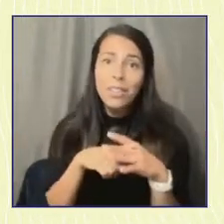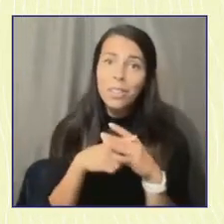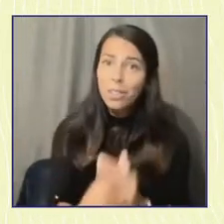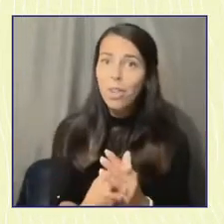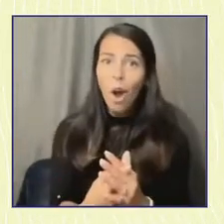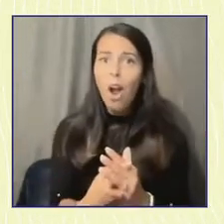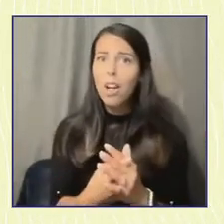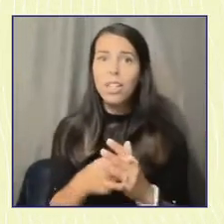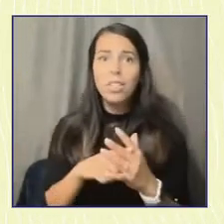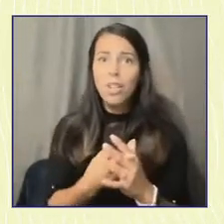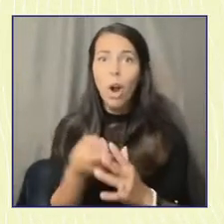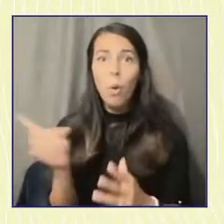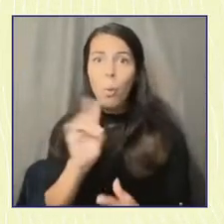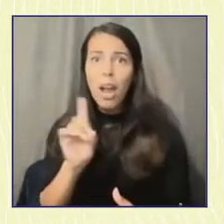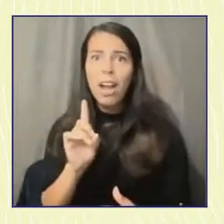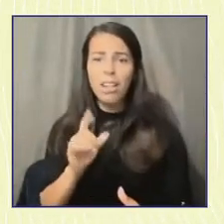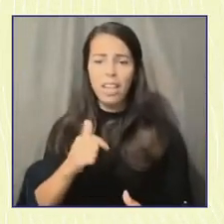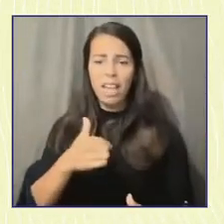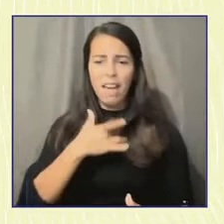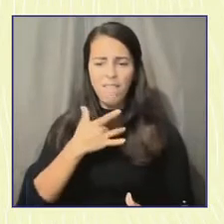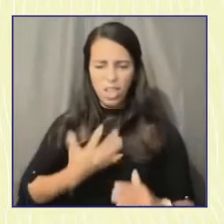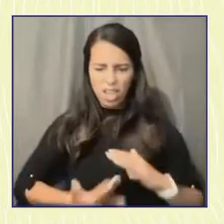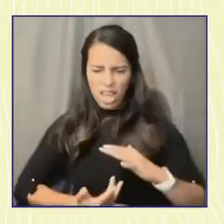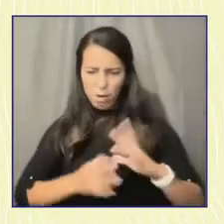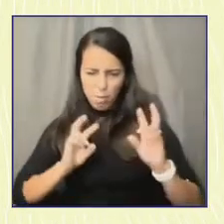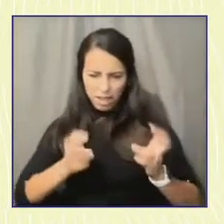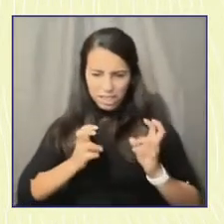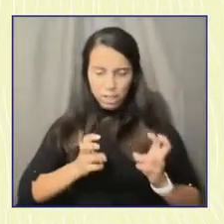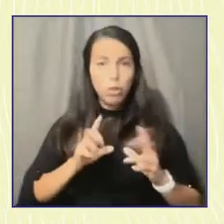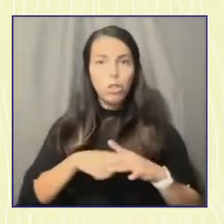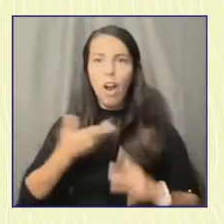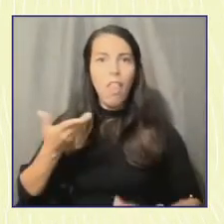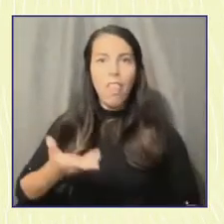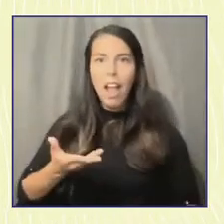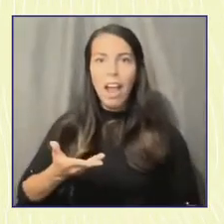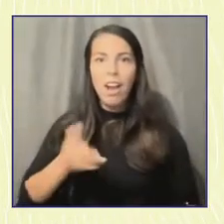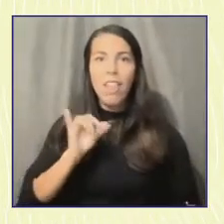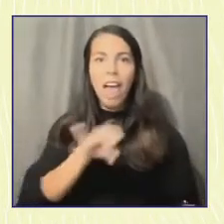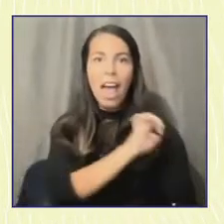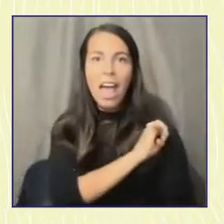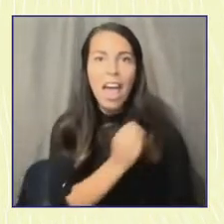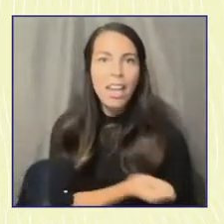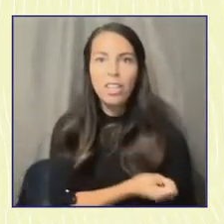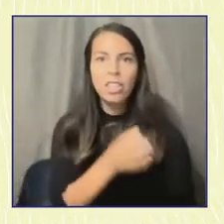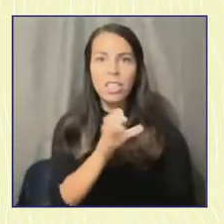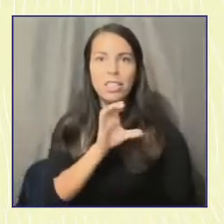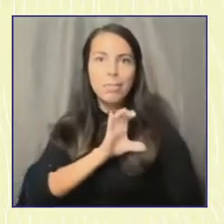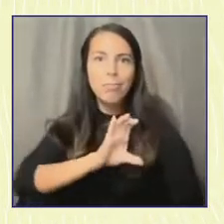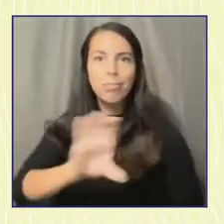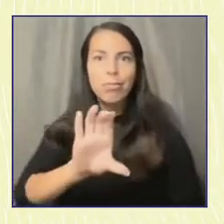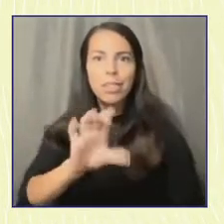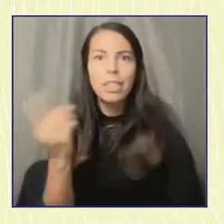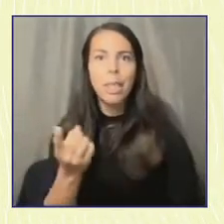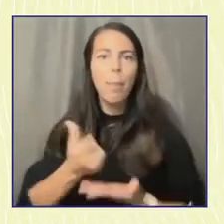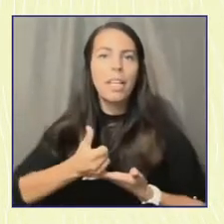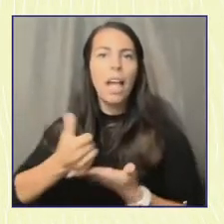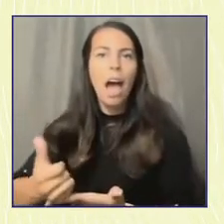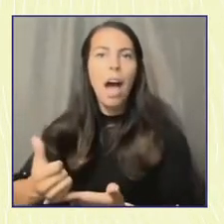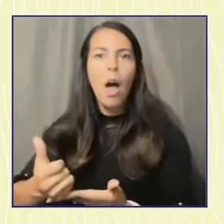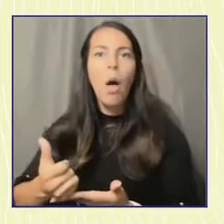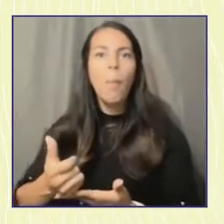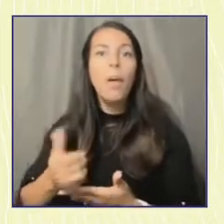about, right, because if you're angry about something, you should push that kind of energy towards something productive, which is getting involved.